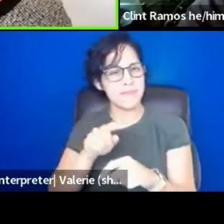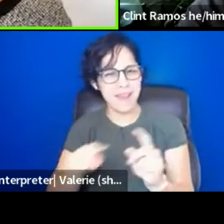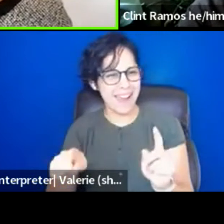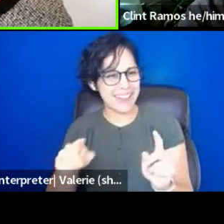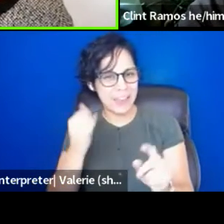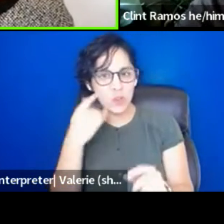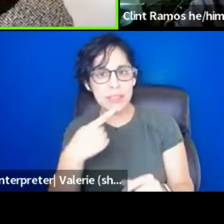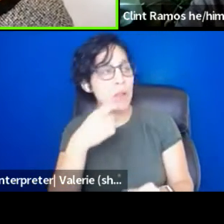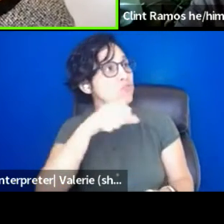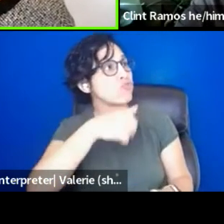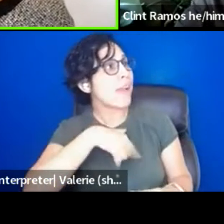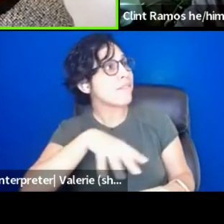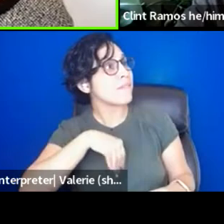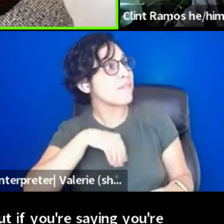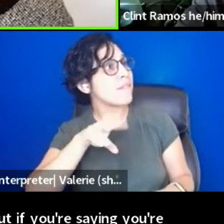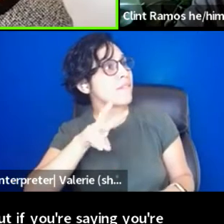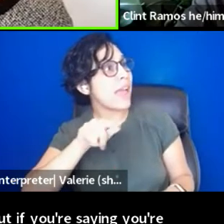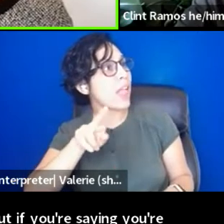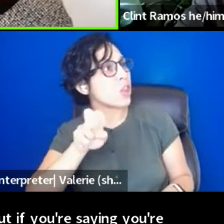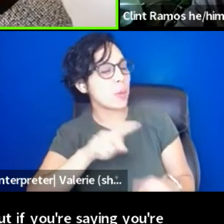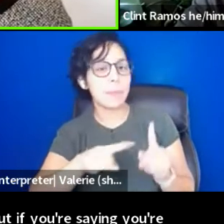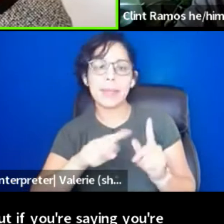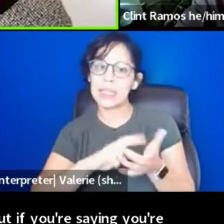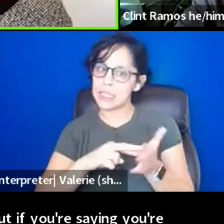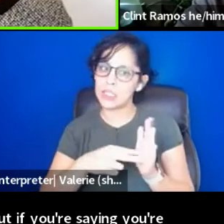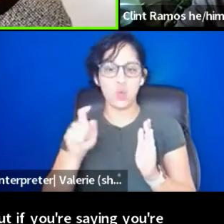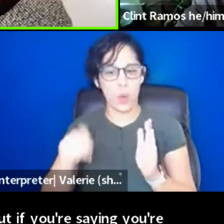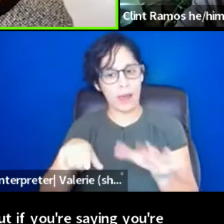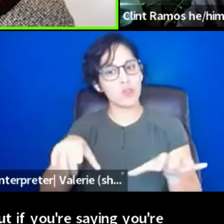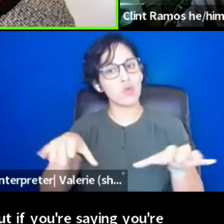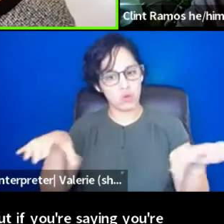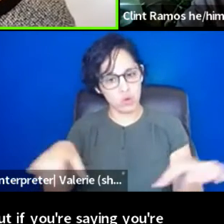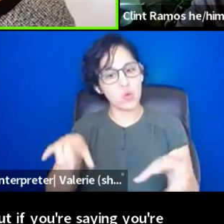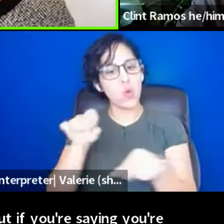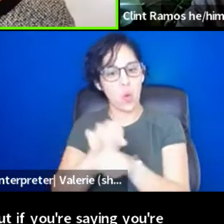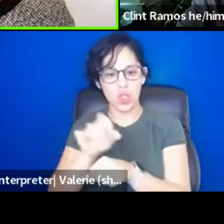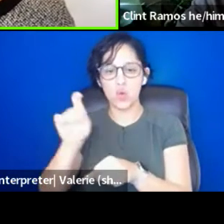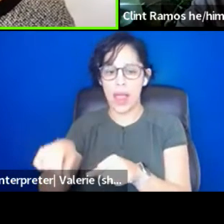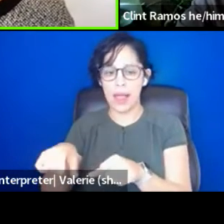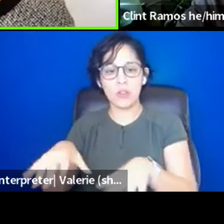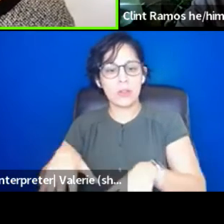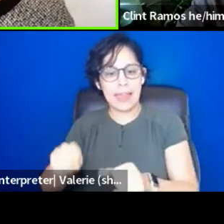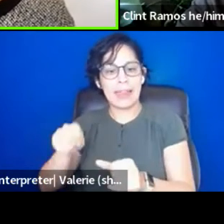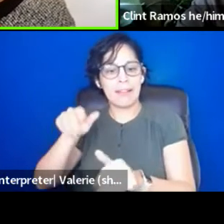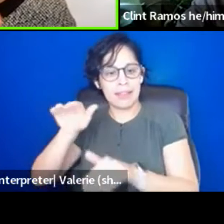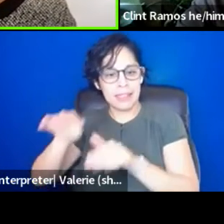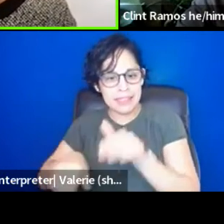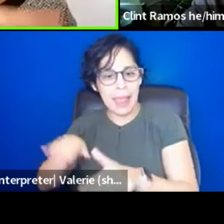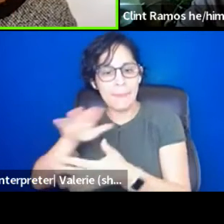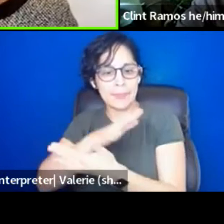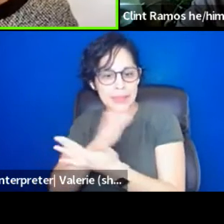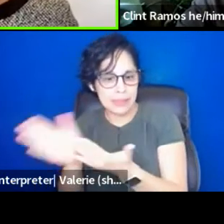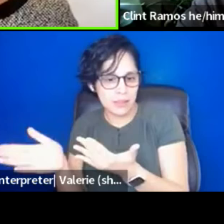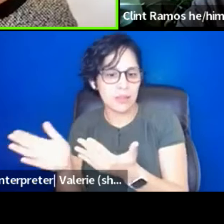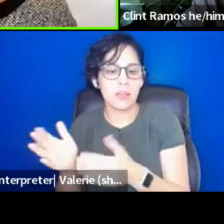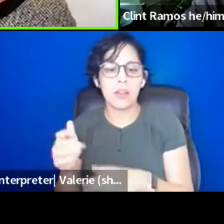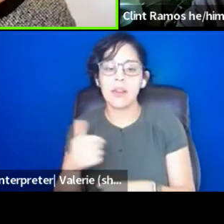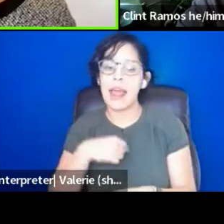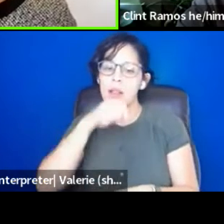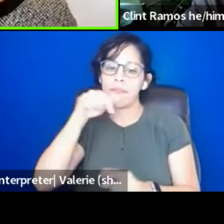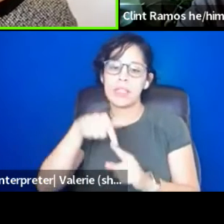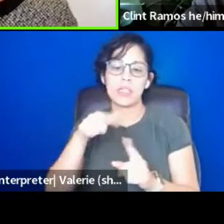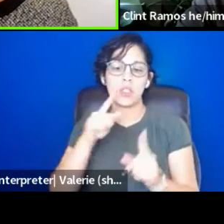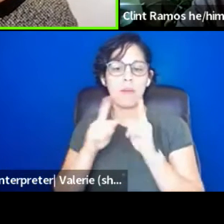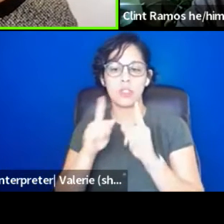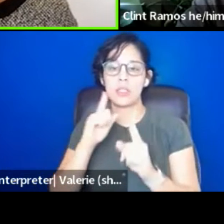valuing them, these are some of the steps that you need to take. Um, and, uh, and I love that this whole conversation